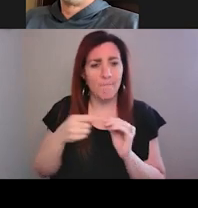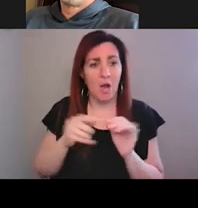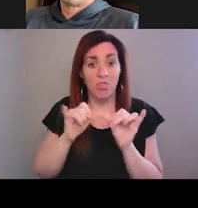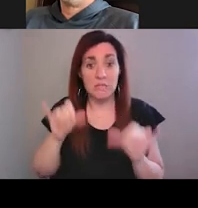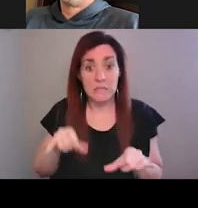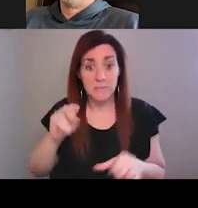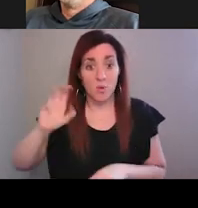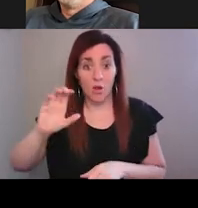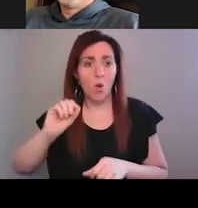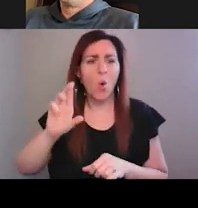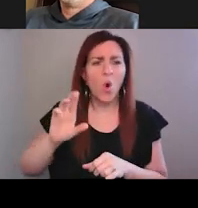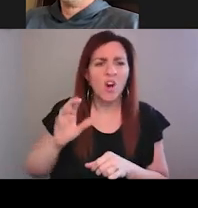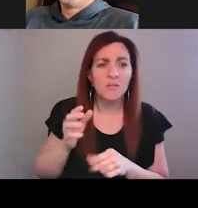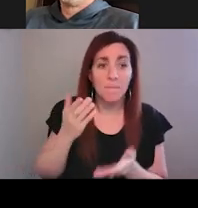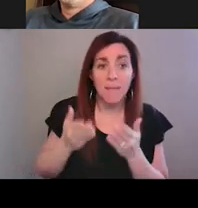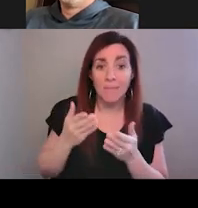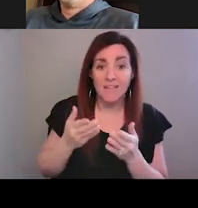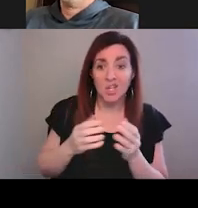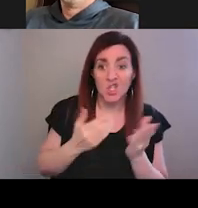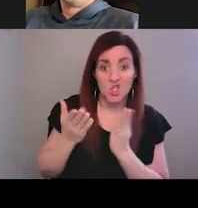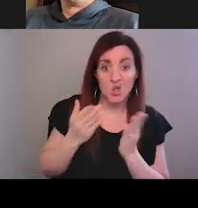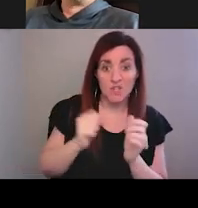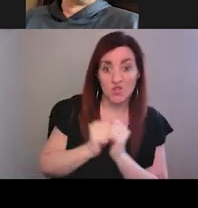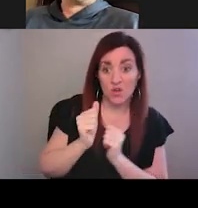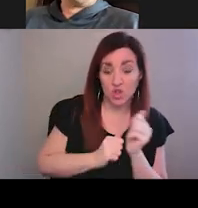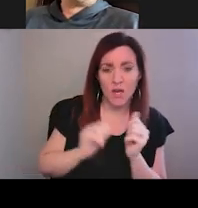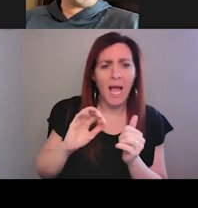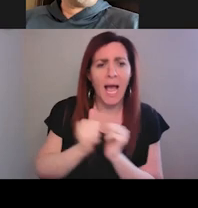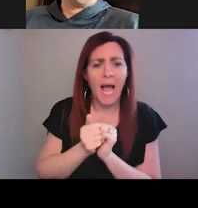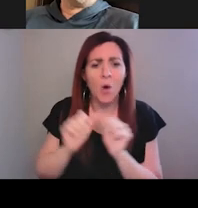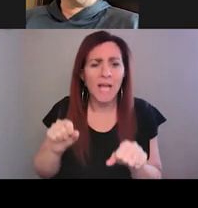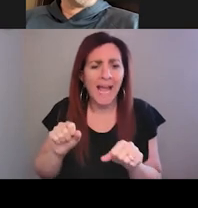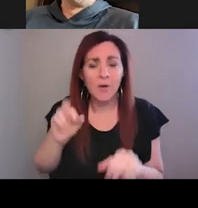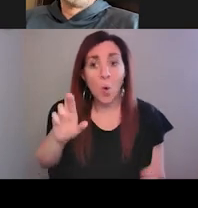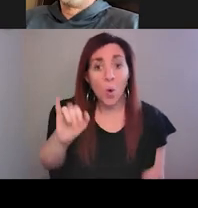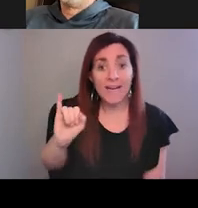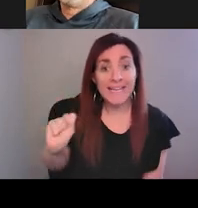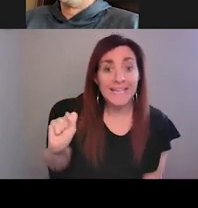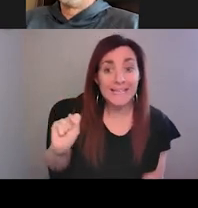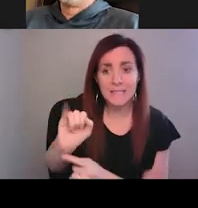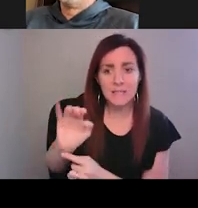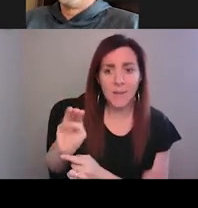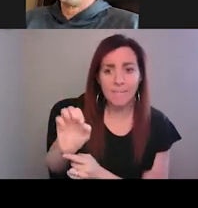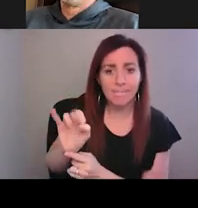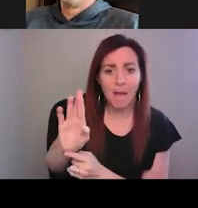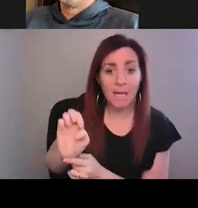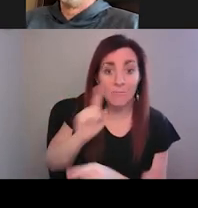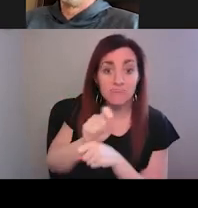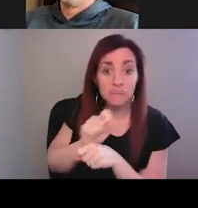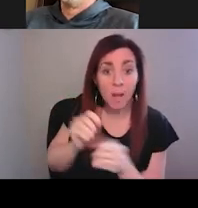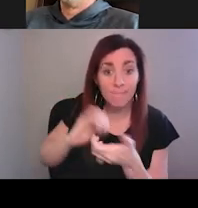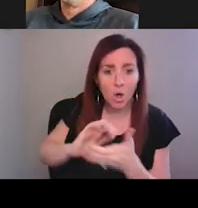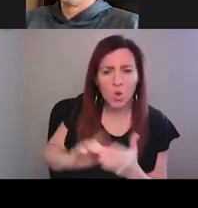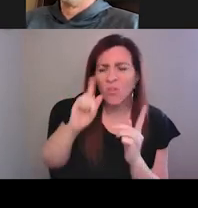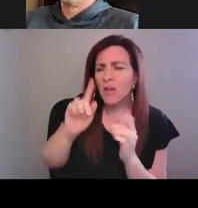fee for service structure? So how can Medicaid or is Medicaid a partner that you can go to to really help think through how you're going to